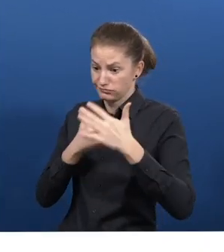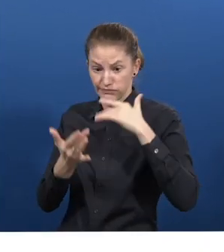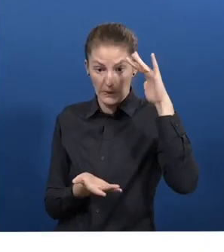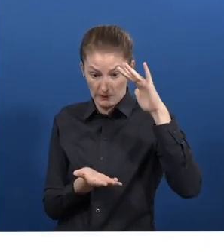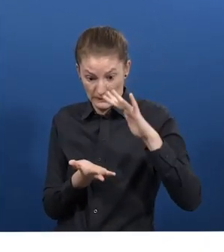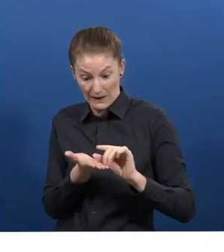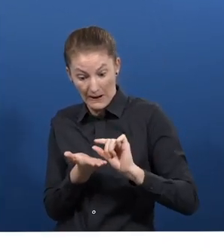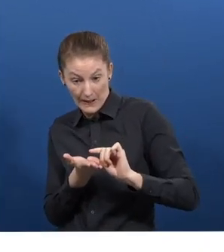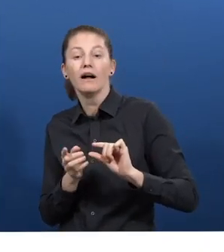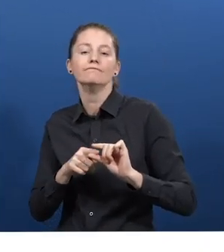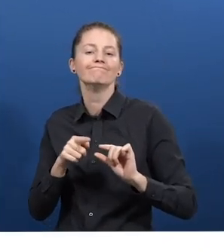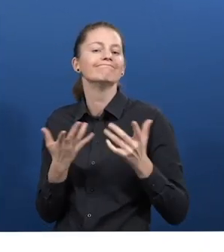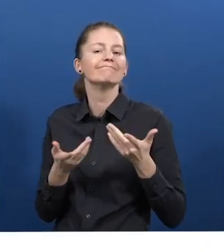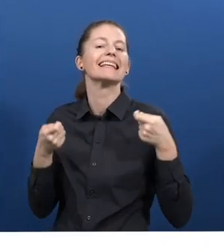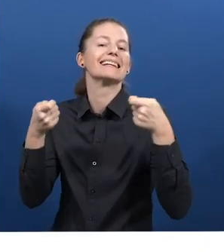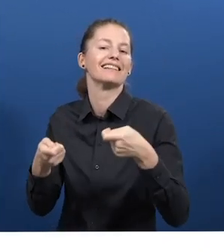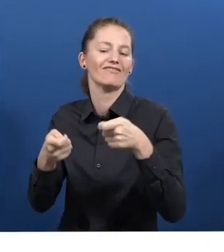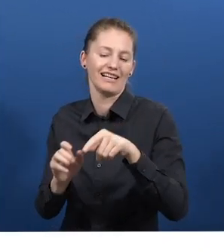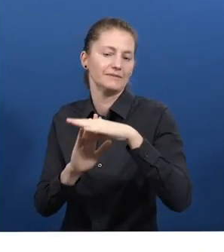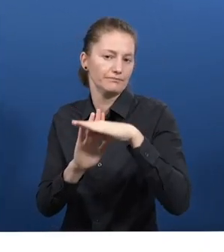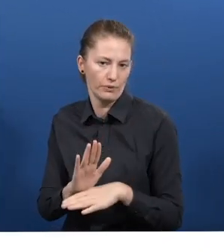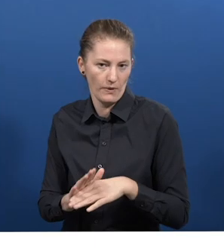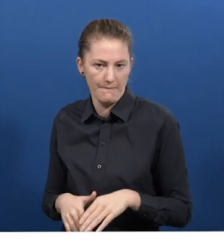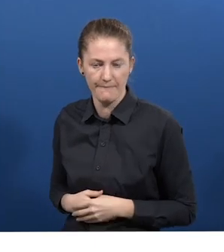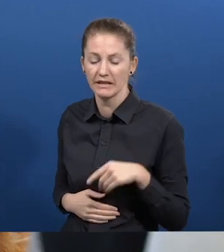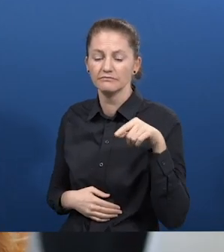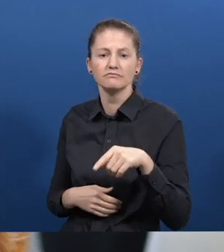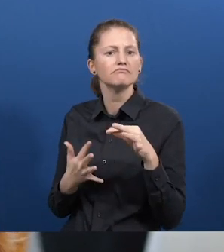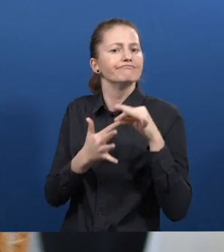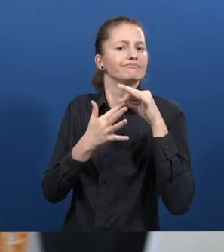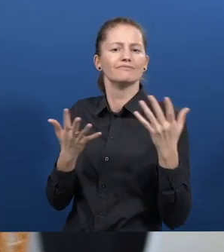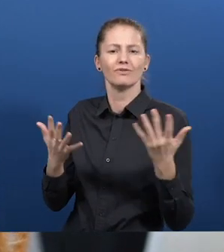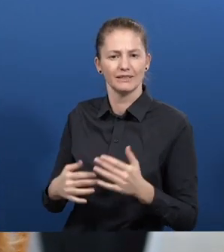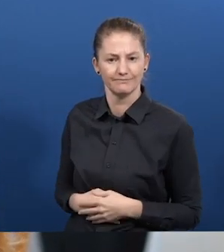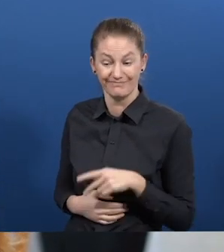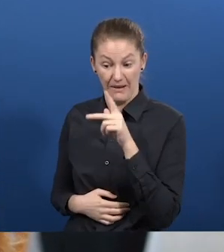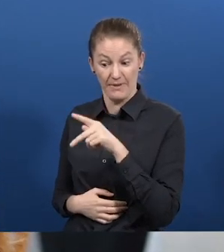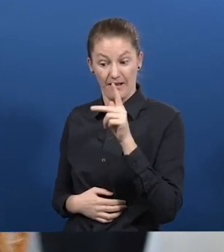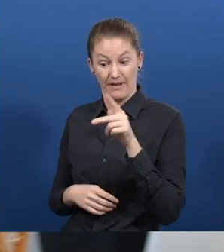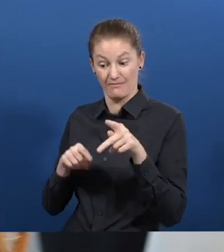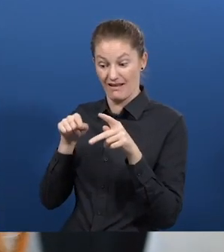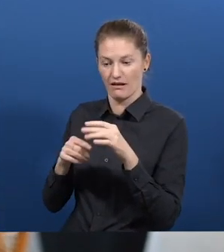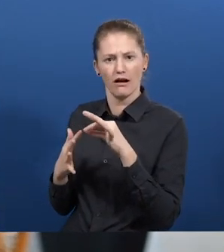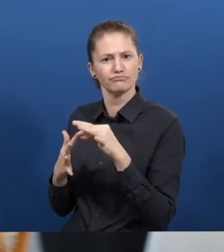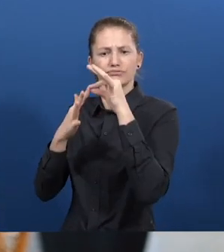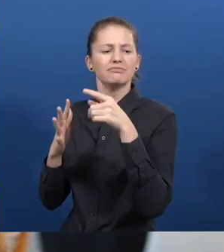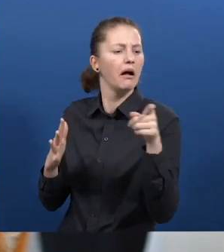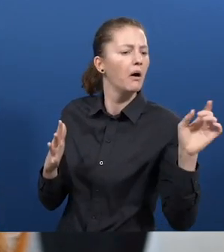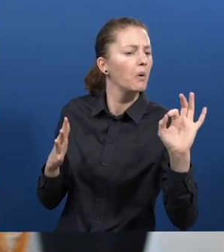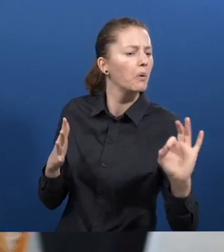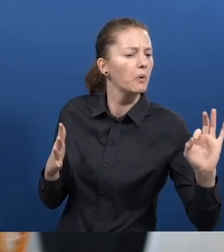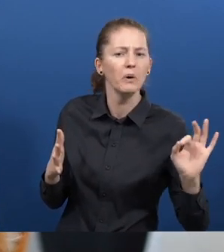What is unique and innovative about Productivity Pact Program? What differentiates Productivity Pact Initiative?